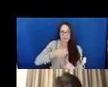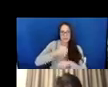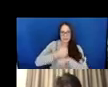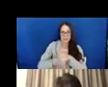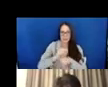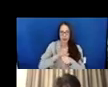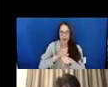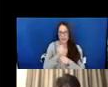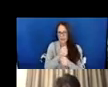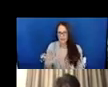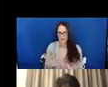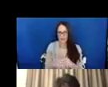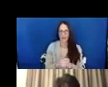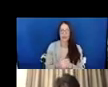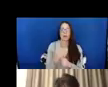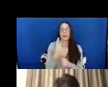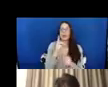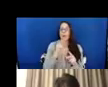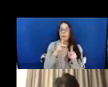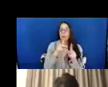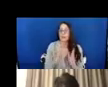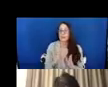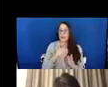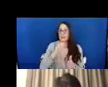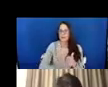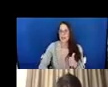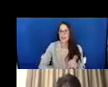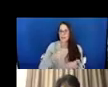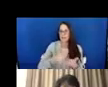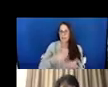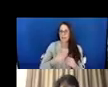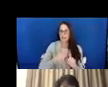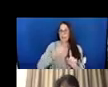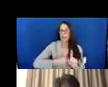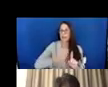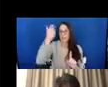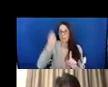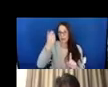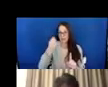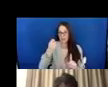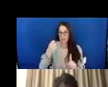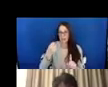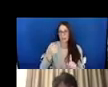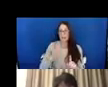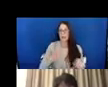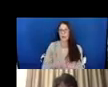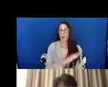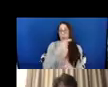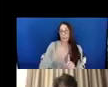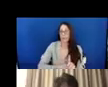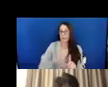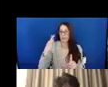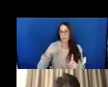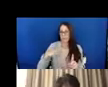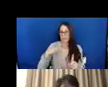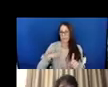When participants had to take funds out of their monthly benefit at the start of the month, their whole monthly benefit was thrown off, and they